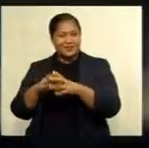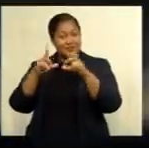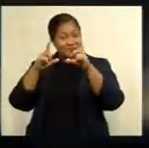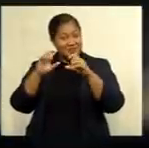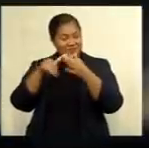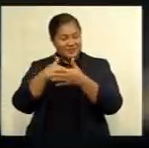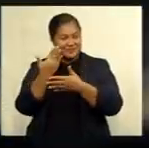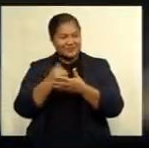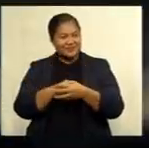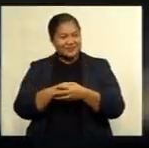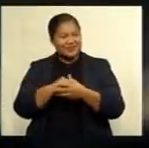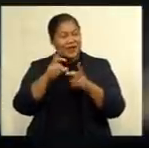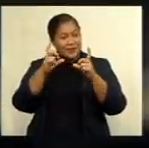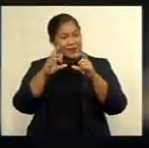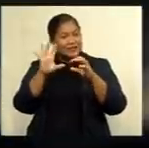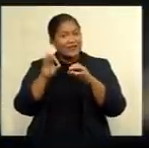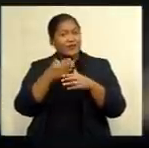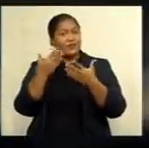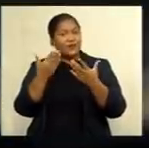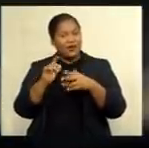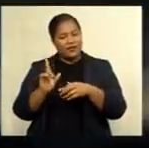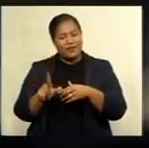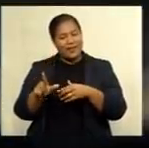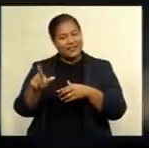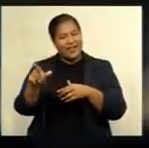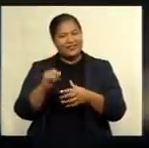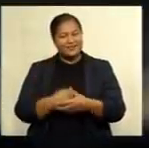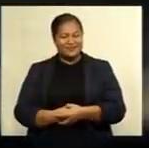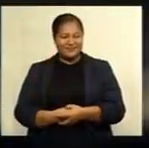of the day, this picture comes all the way from Lambasa.